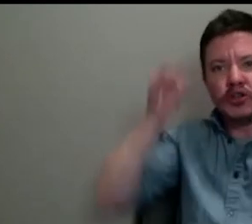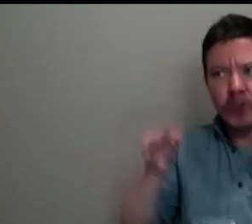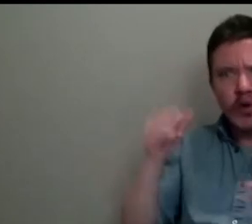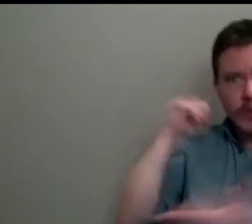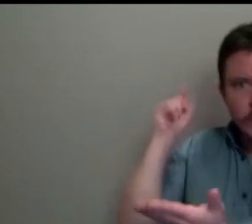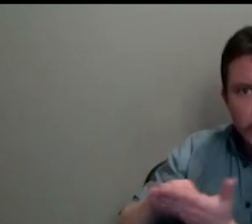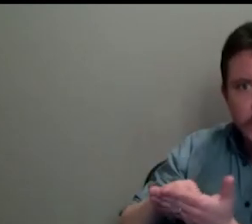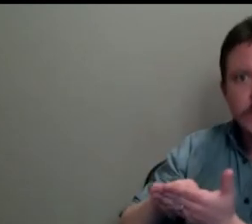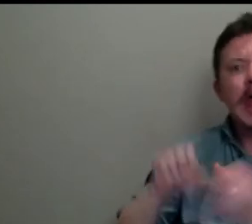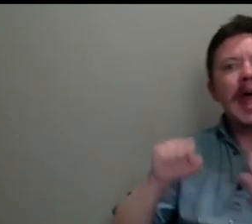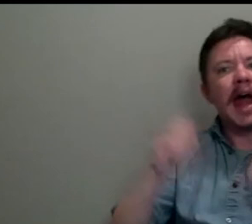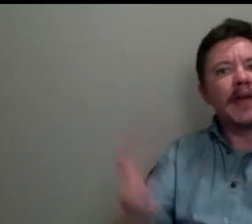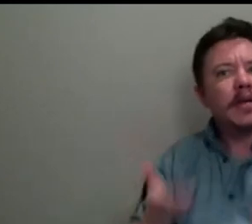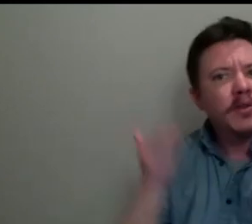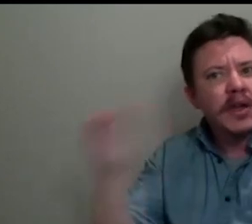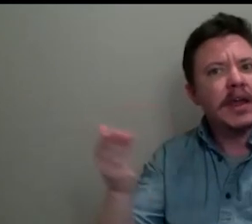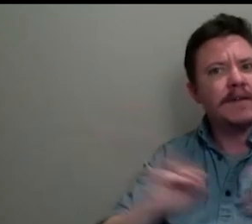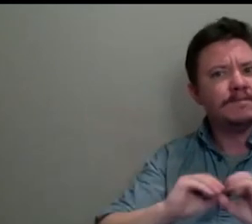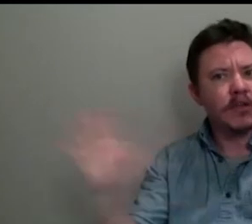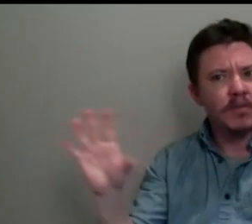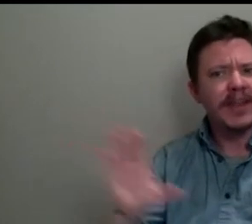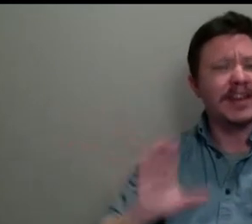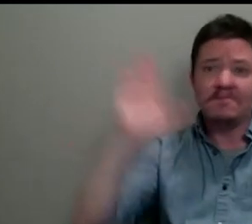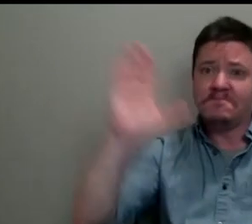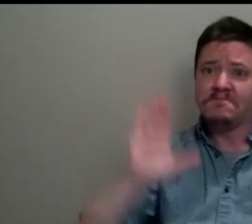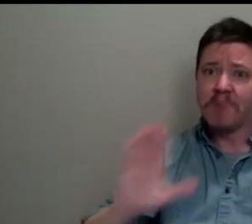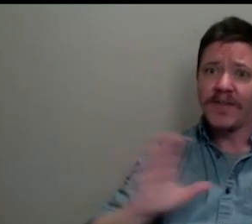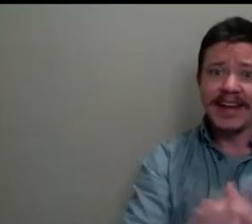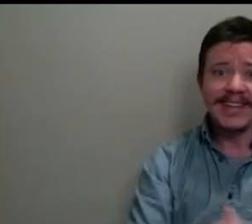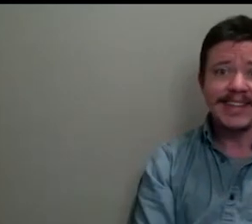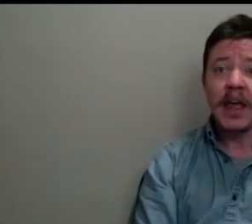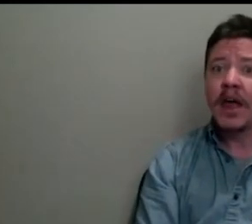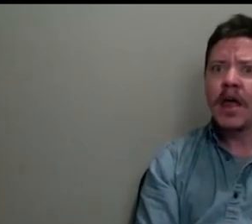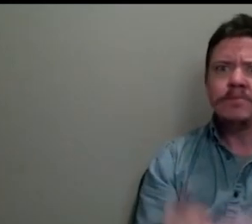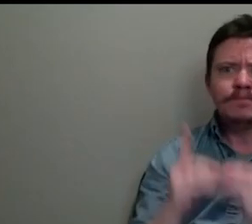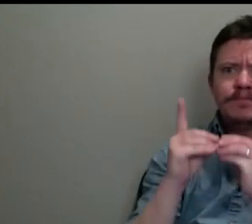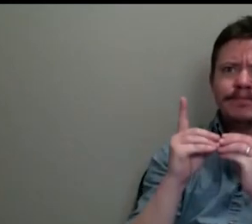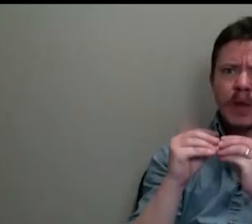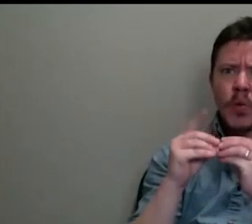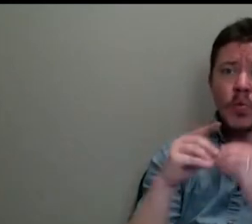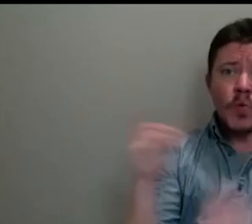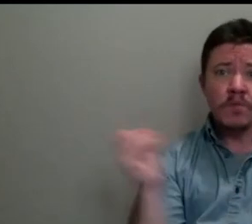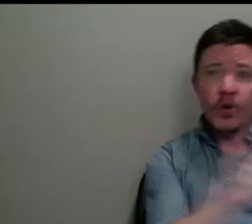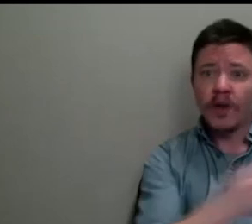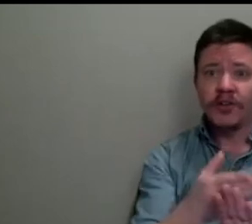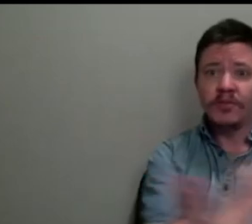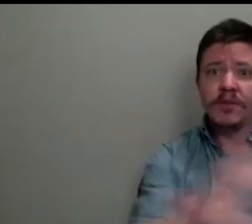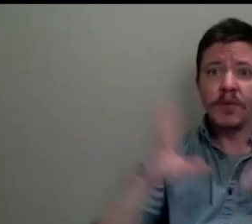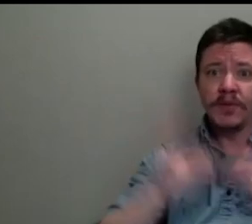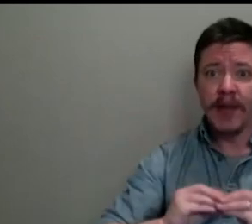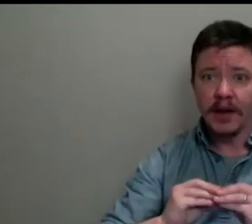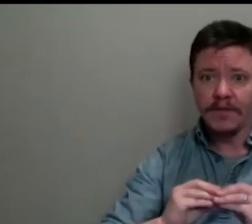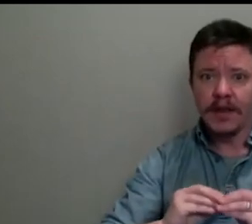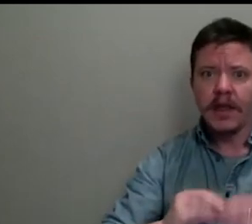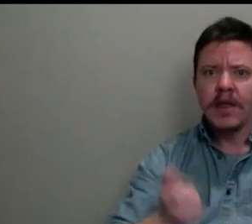give visibility. Yeah, marvelous. Well, I think we'll, we'll go to one last question before we sign off. And this takes us a little bit